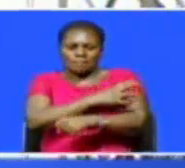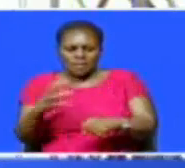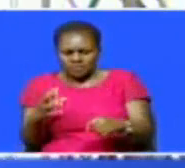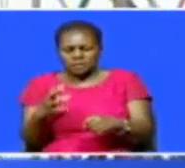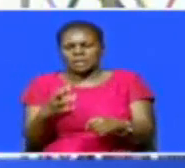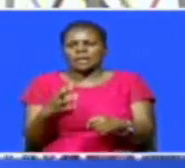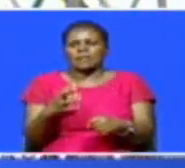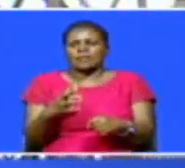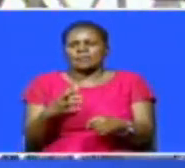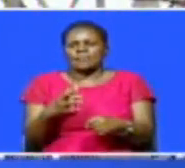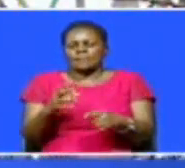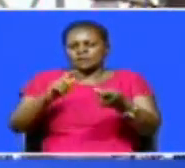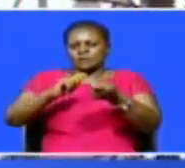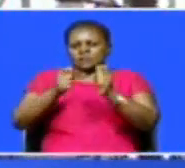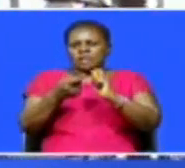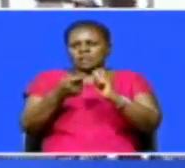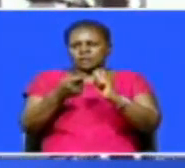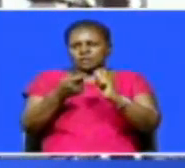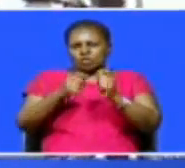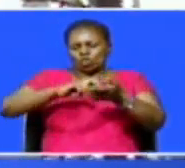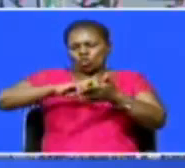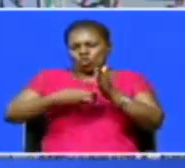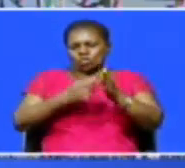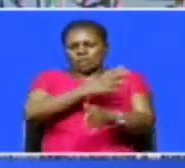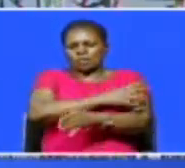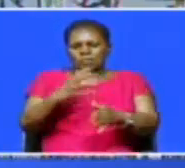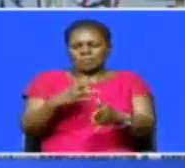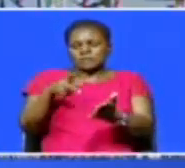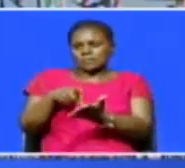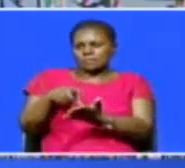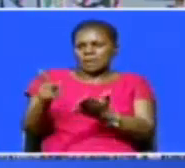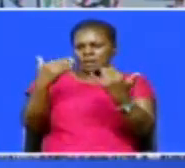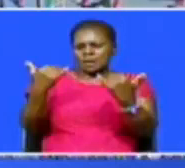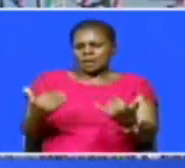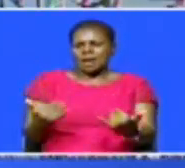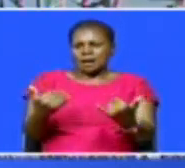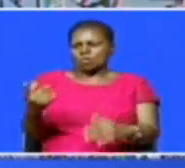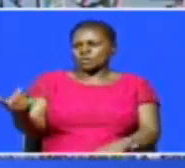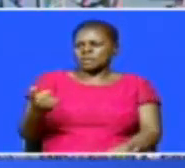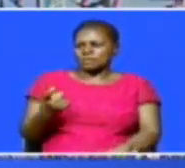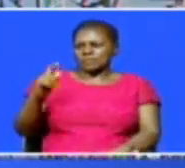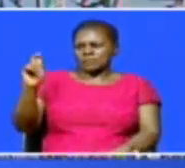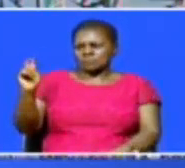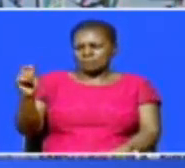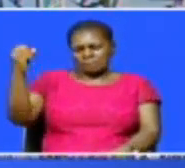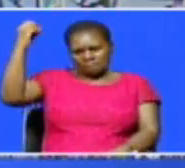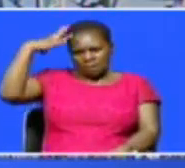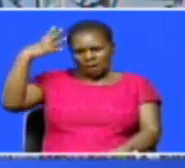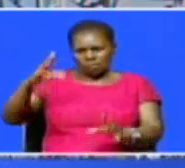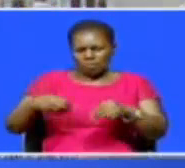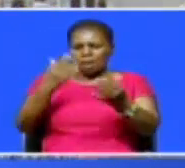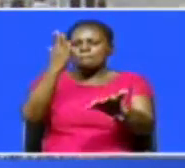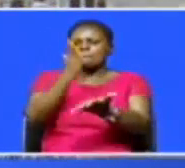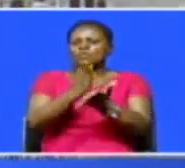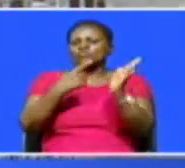that triggers an adjustment to contractual capacity or capacity payments. Now they are demanding that power distributor should offer